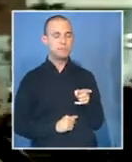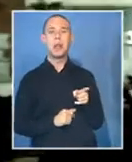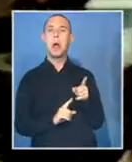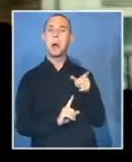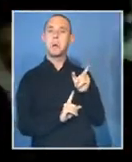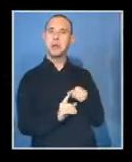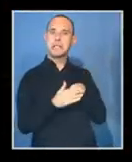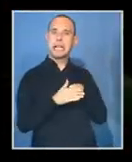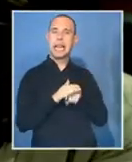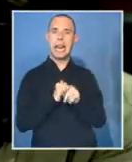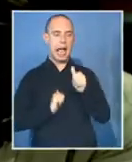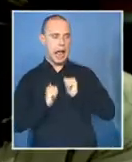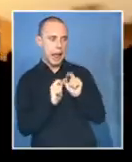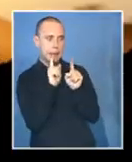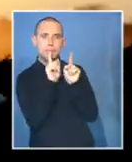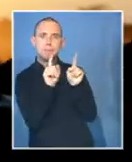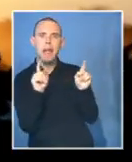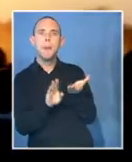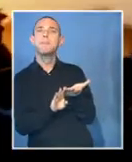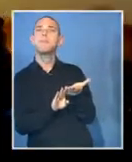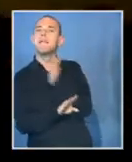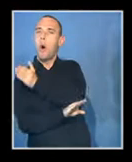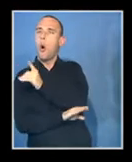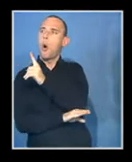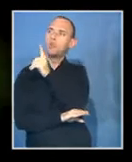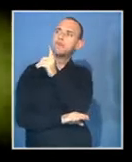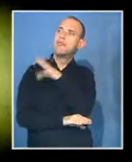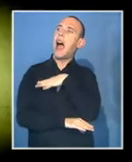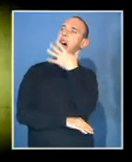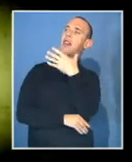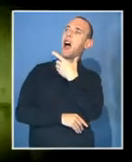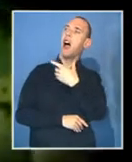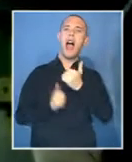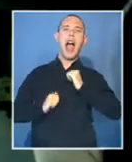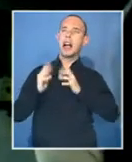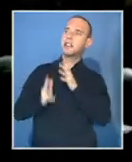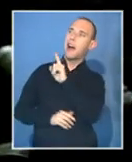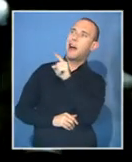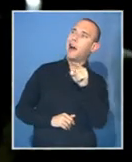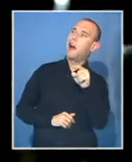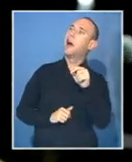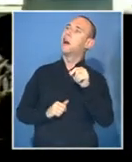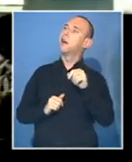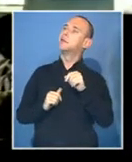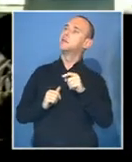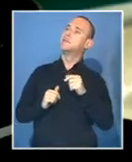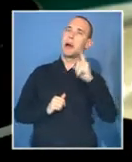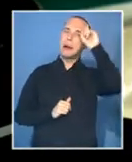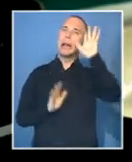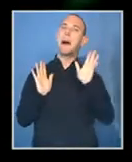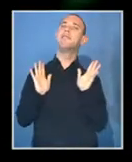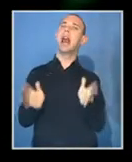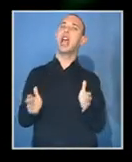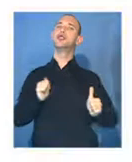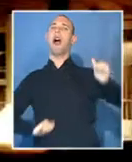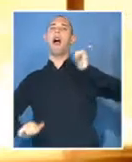you look at other actors who have played Mandela and, you know, how do you make that choice? And no matter who it